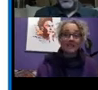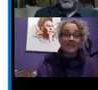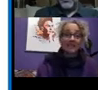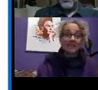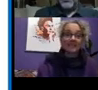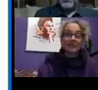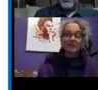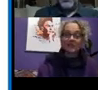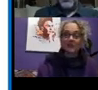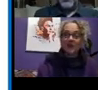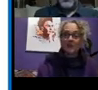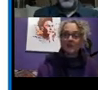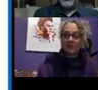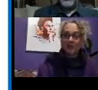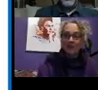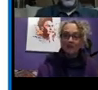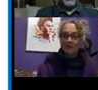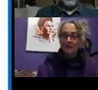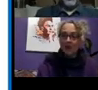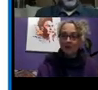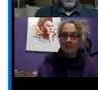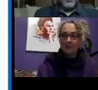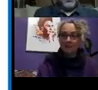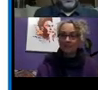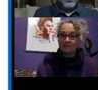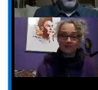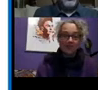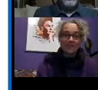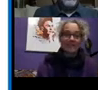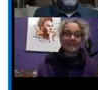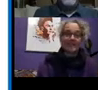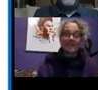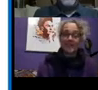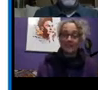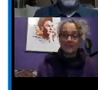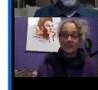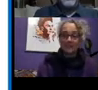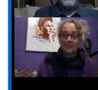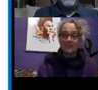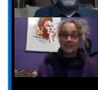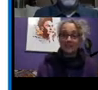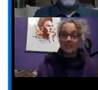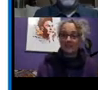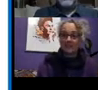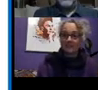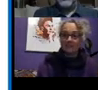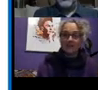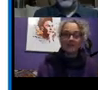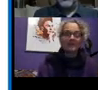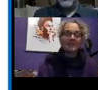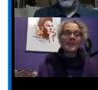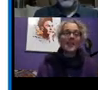centers in London, where people can go and try a whole range of different non standard cycles in the disability positive